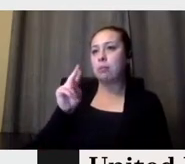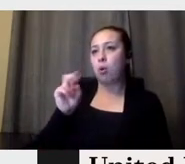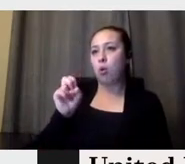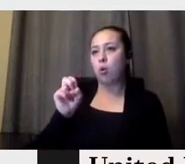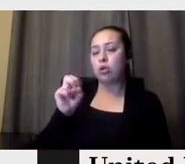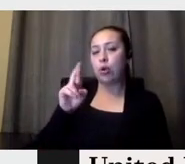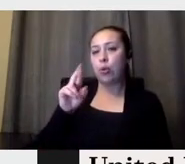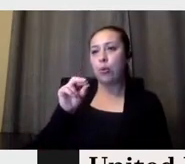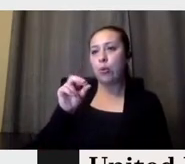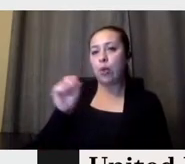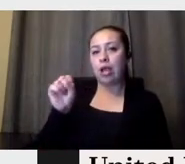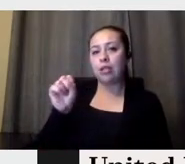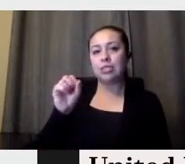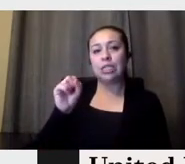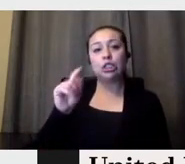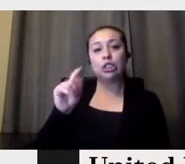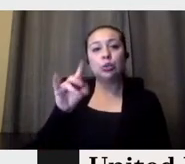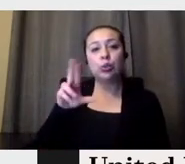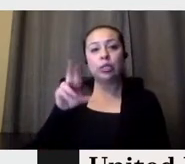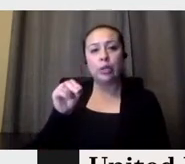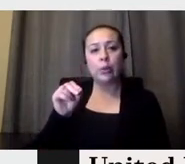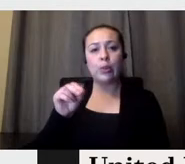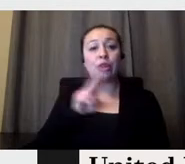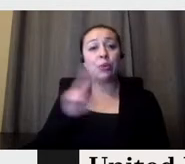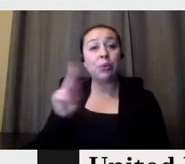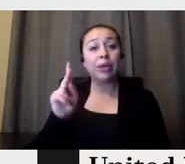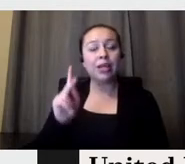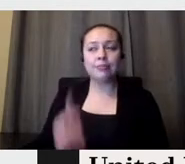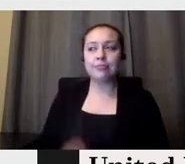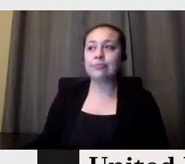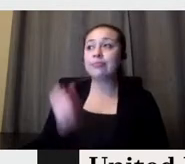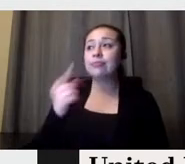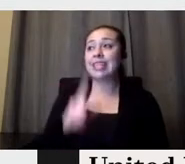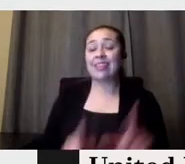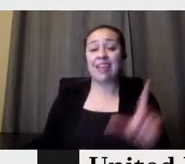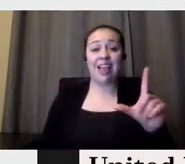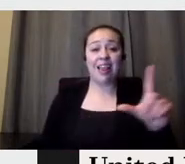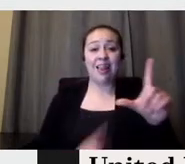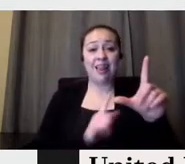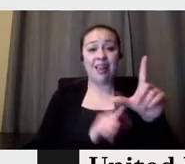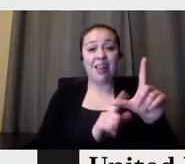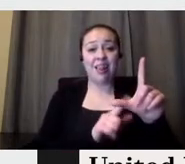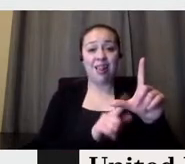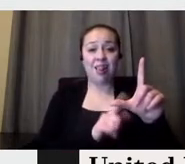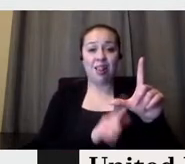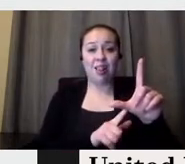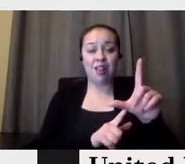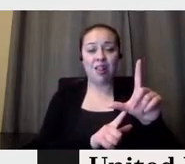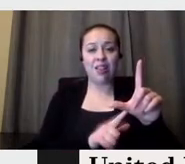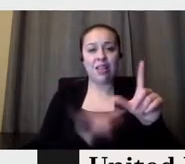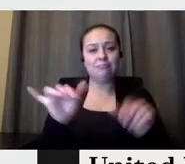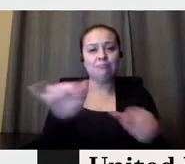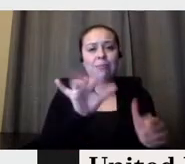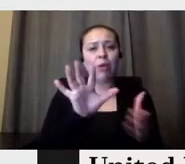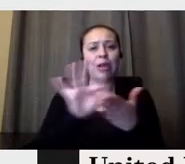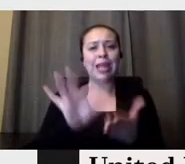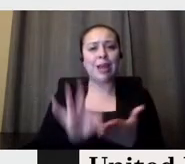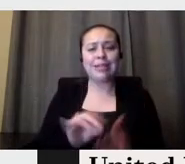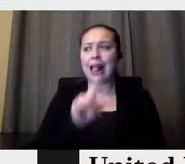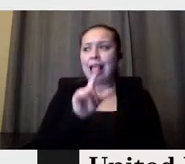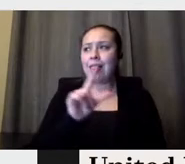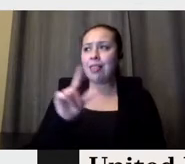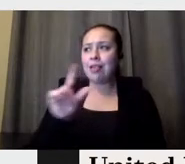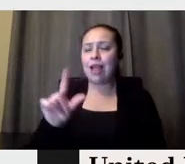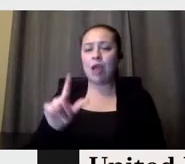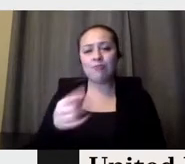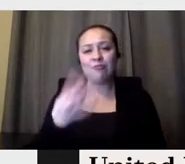Kingdom. Well, he, he used the L as a, as a way of, of, of counting. And it's, and it's, very good how the, the,